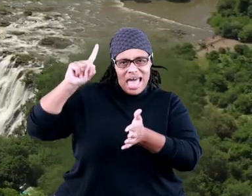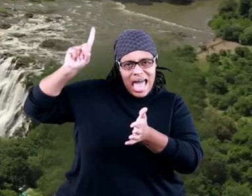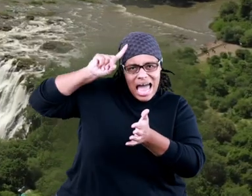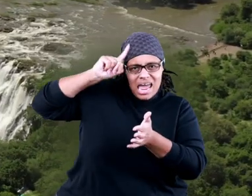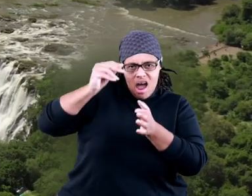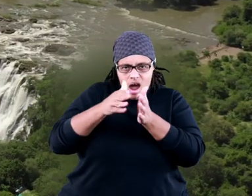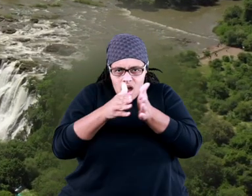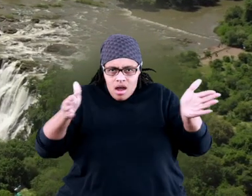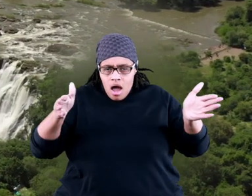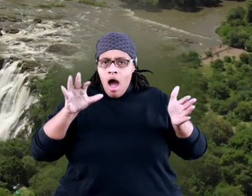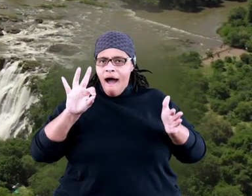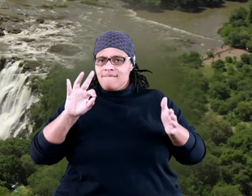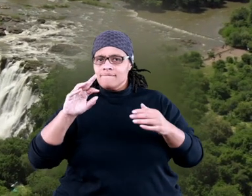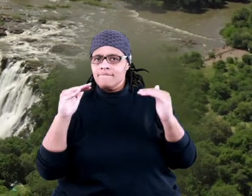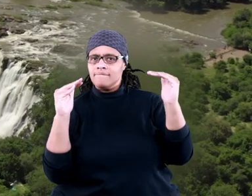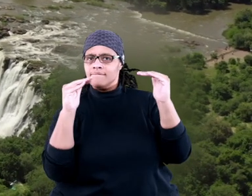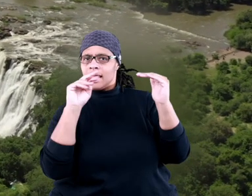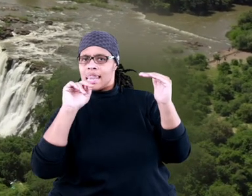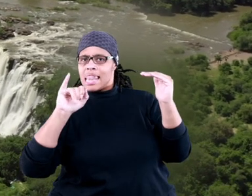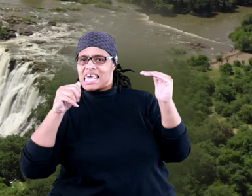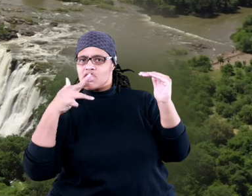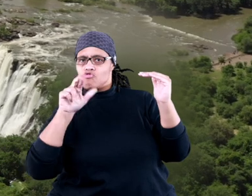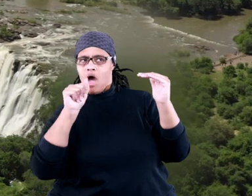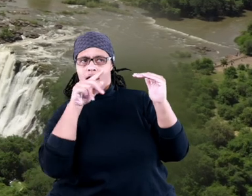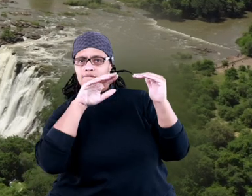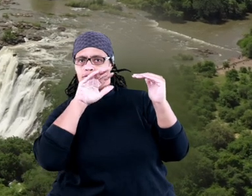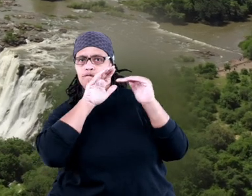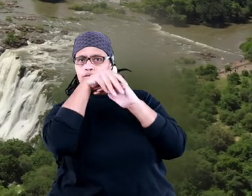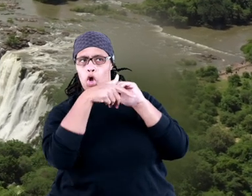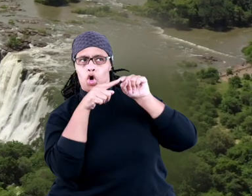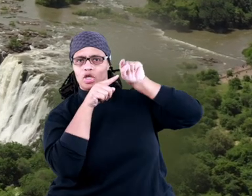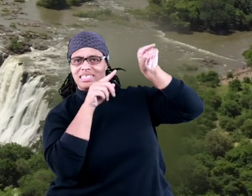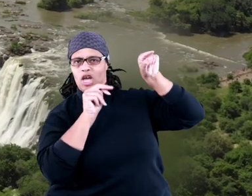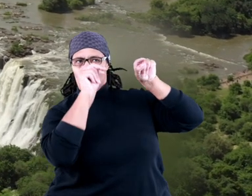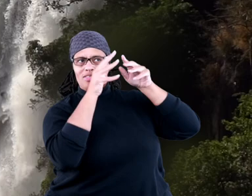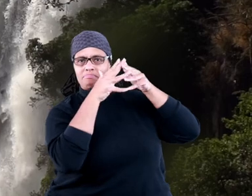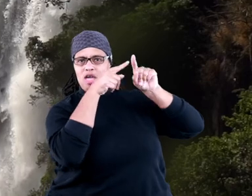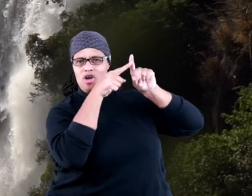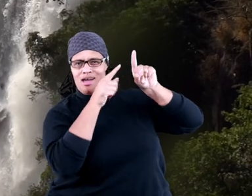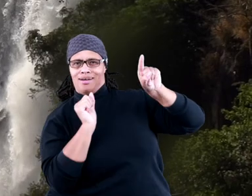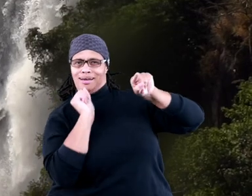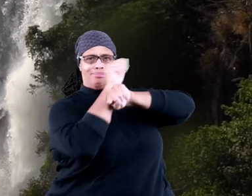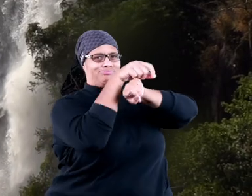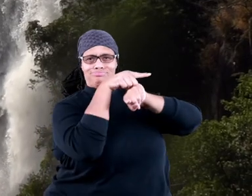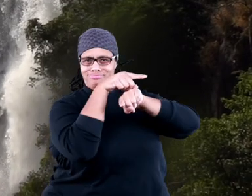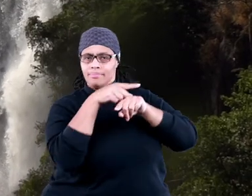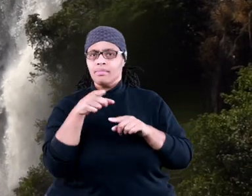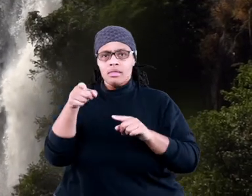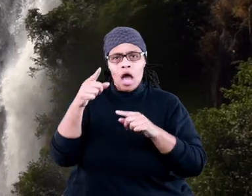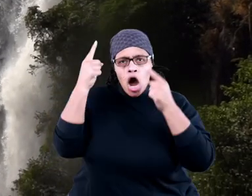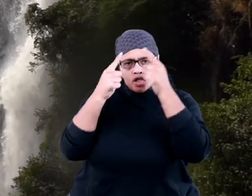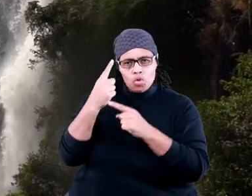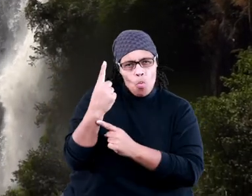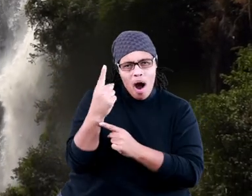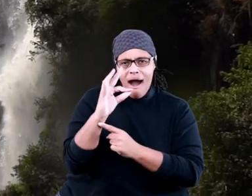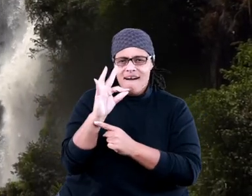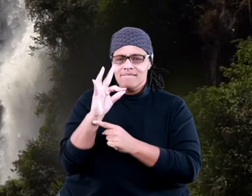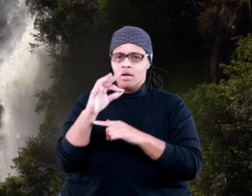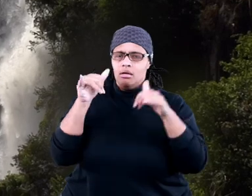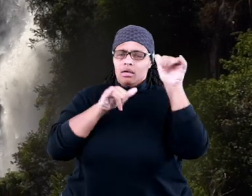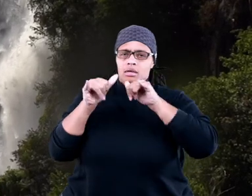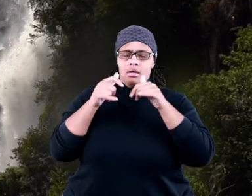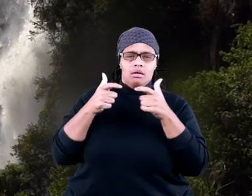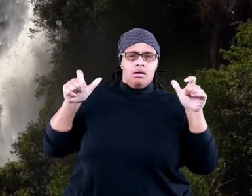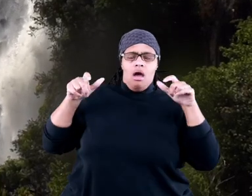height and width of Niagara Falls in North America, and is considered one of the seven natural